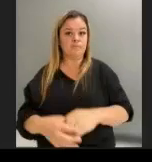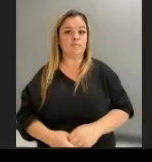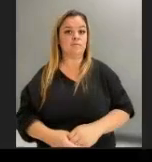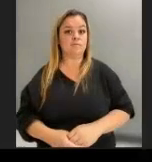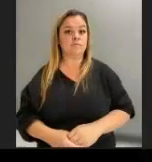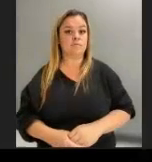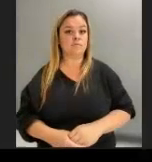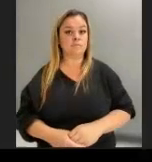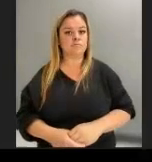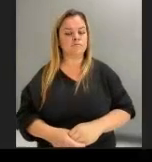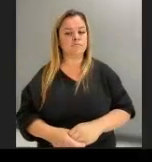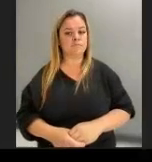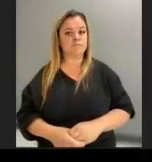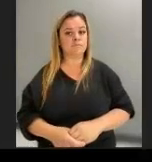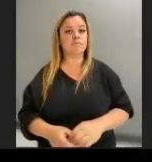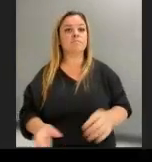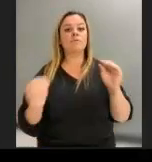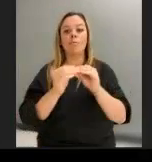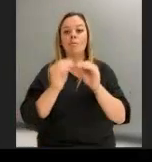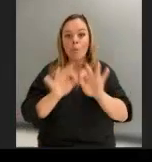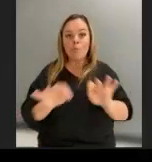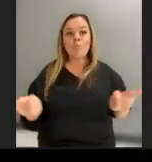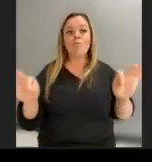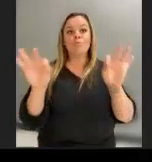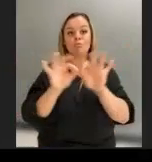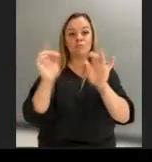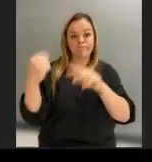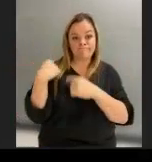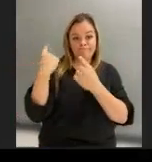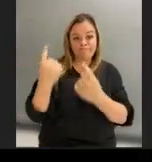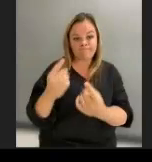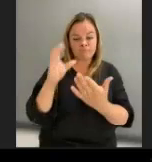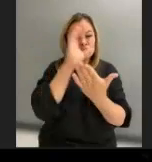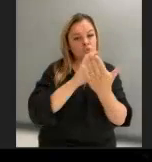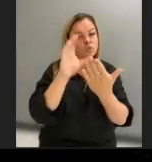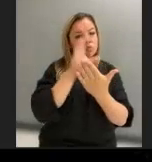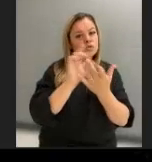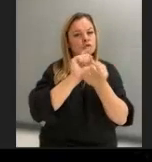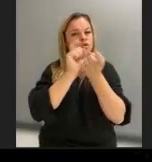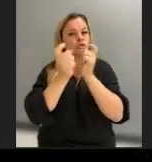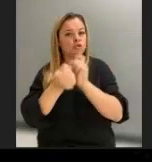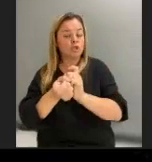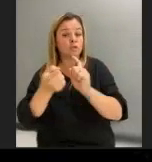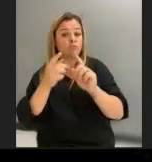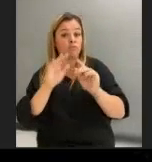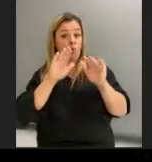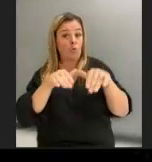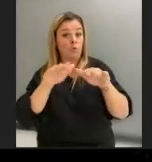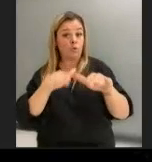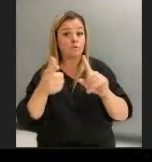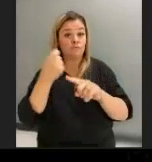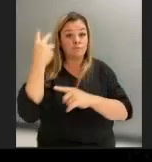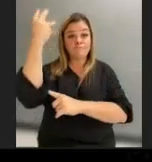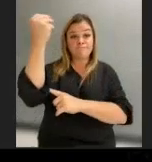It is more important than ever to track changes in the ocean from space, and new tools are helping